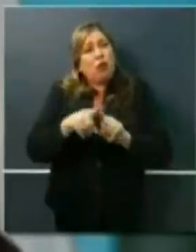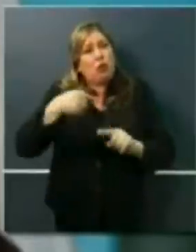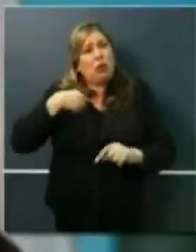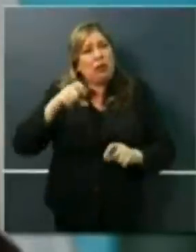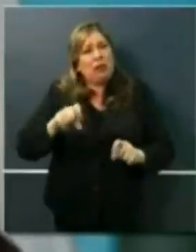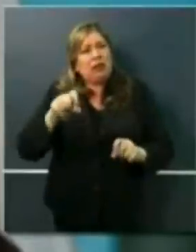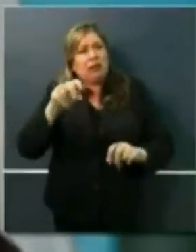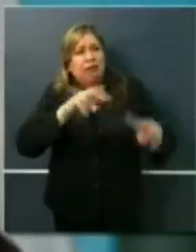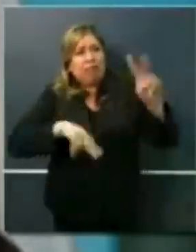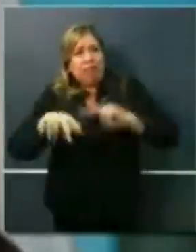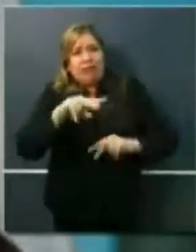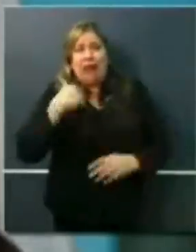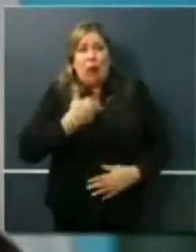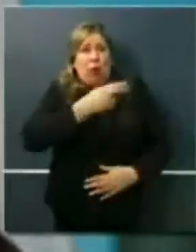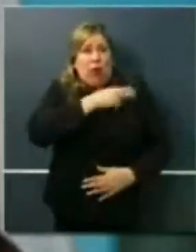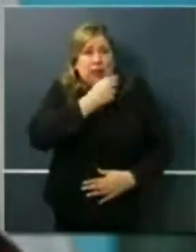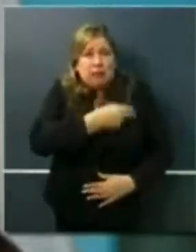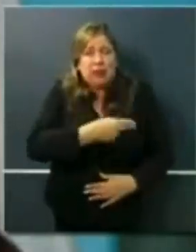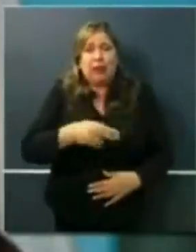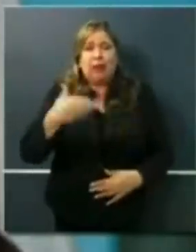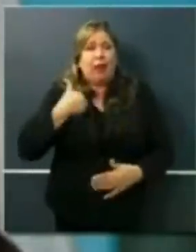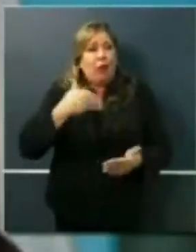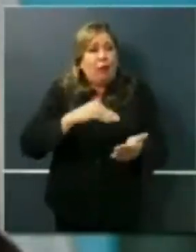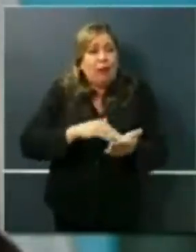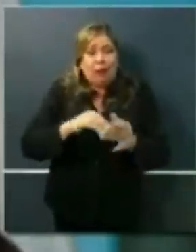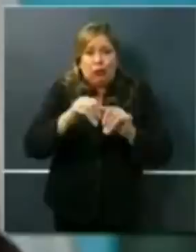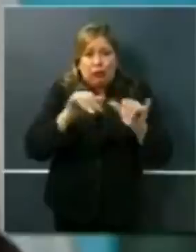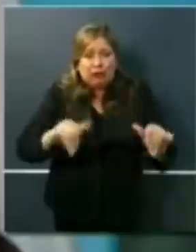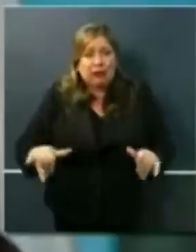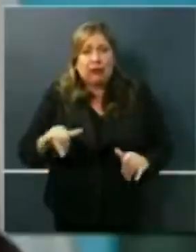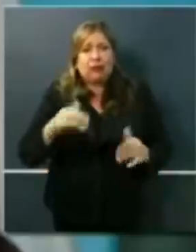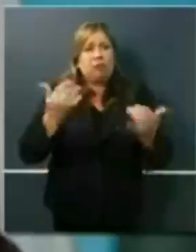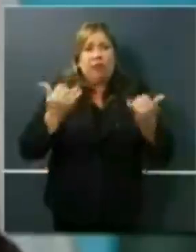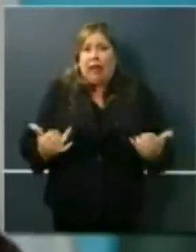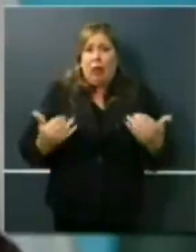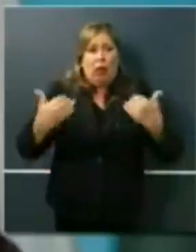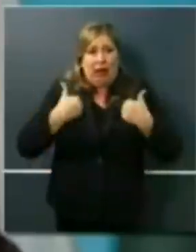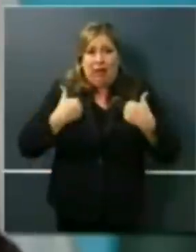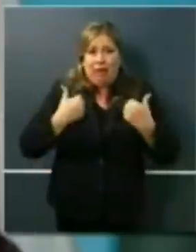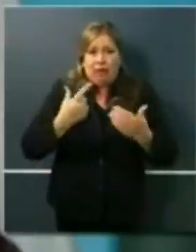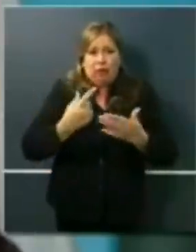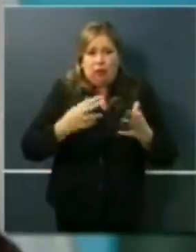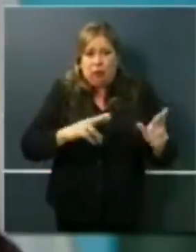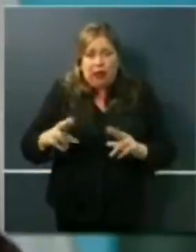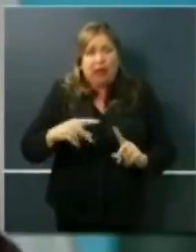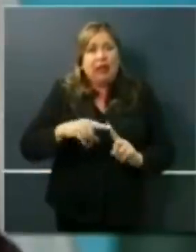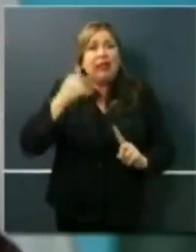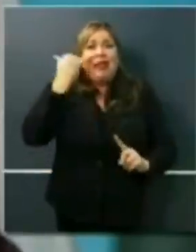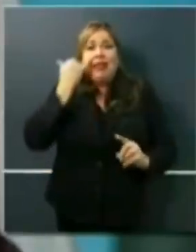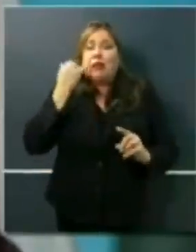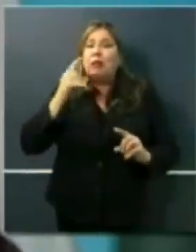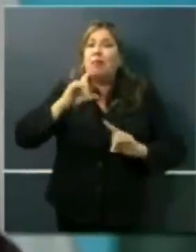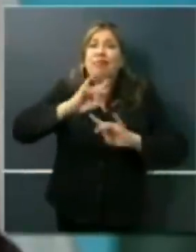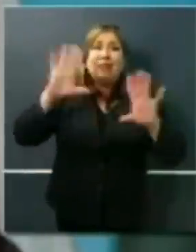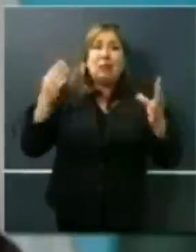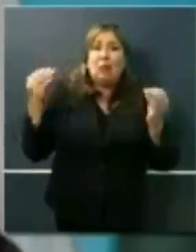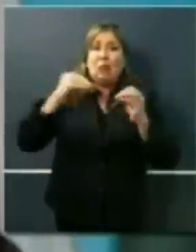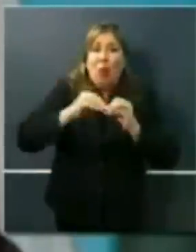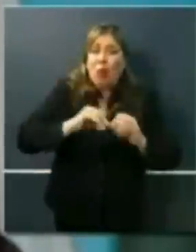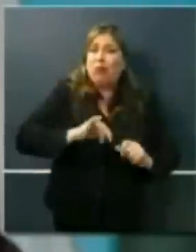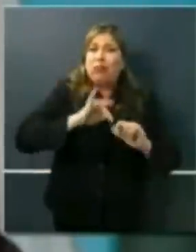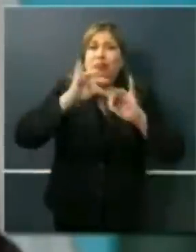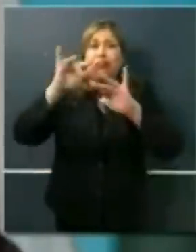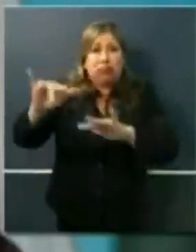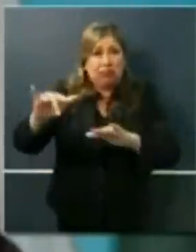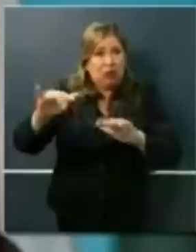system to meet the needs of potential surges. As we adopt new strategies, as we